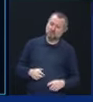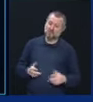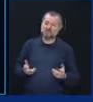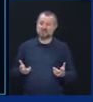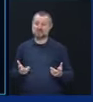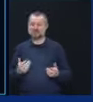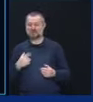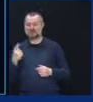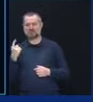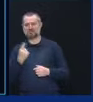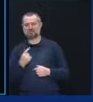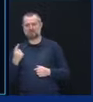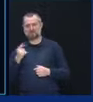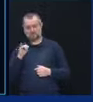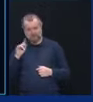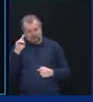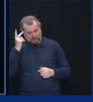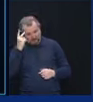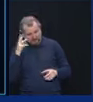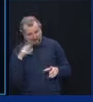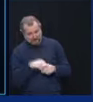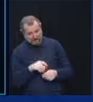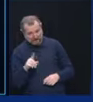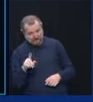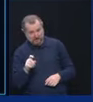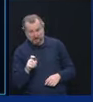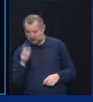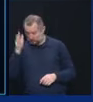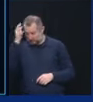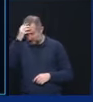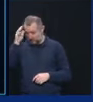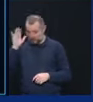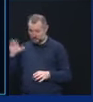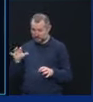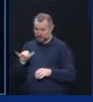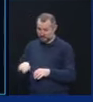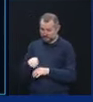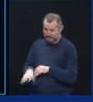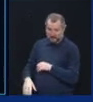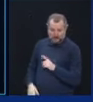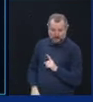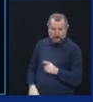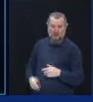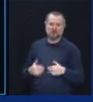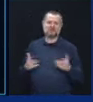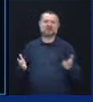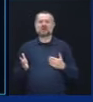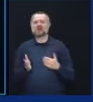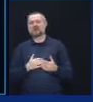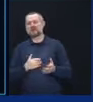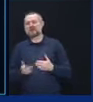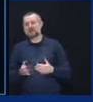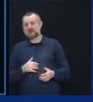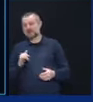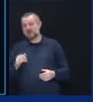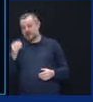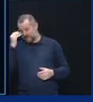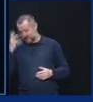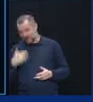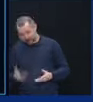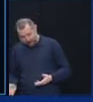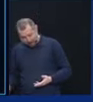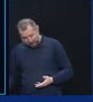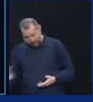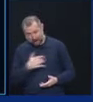that wasn't political by the Trump Justice Department. We provided the Department of Justice with truthful information